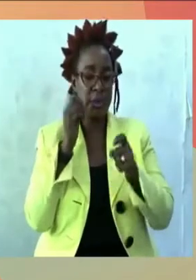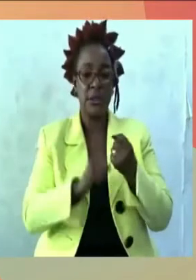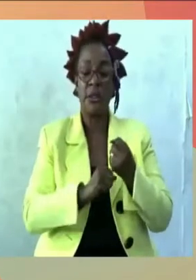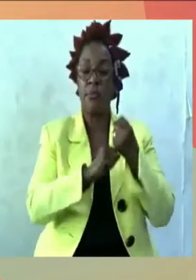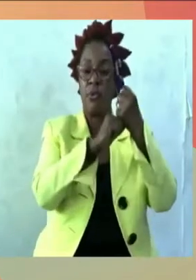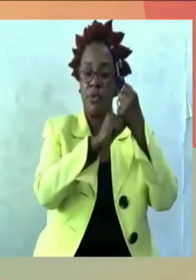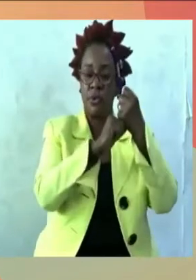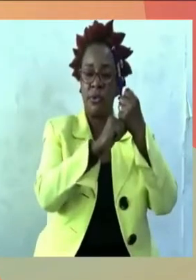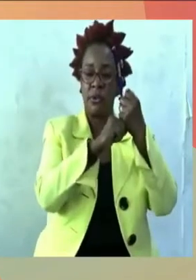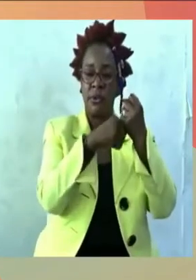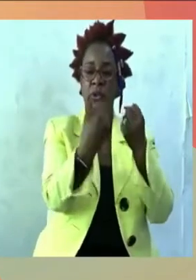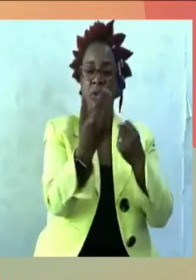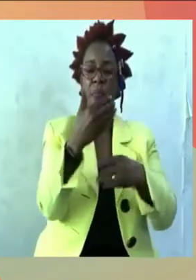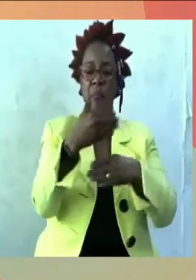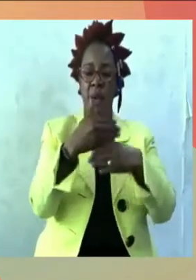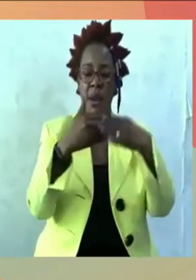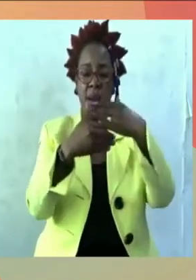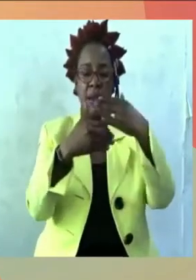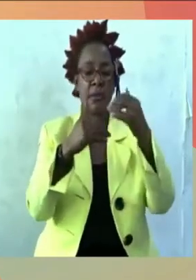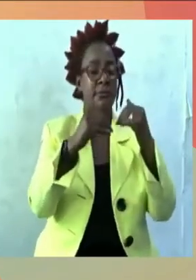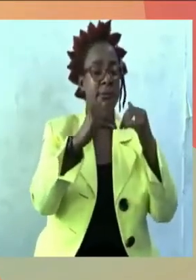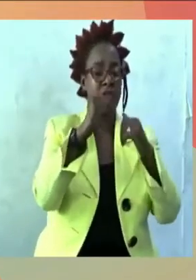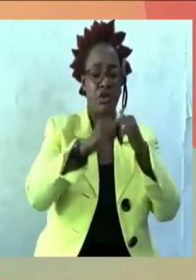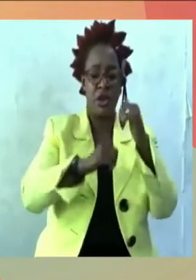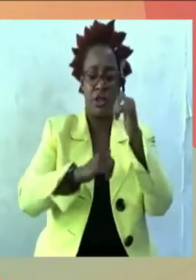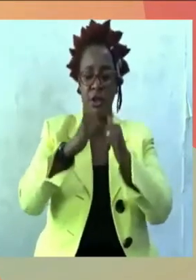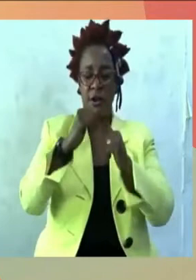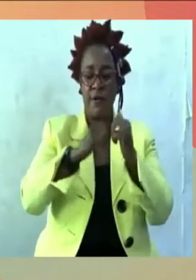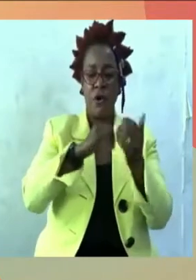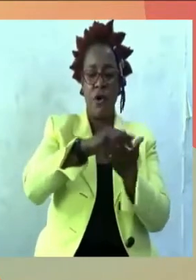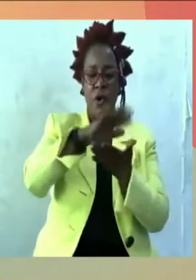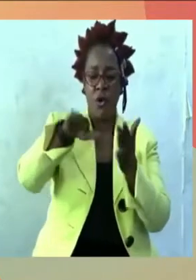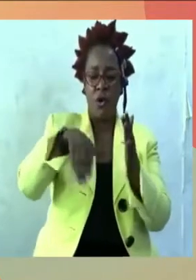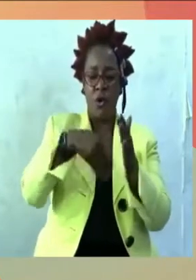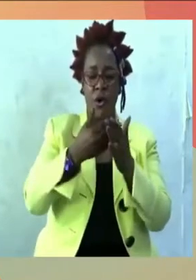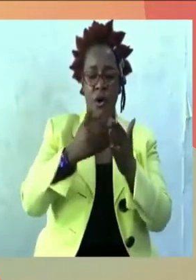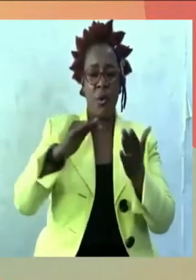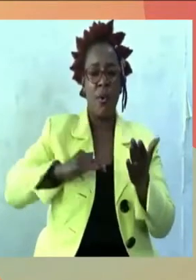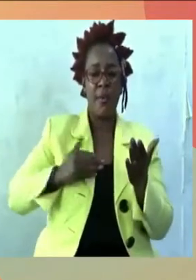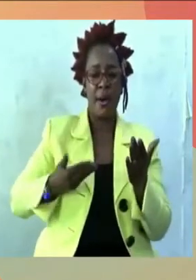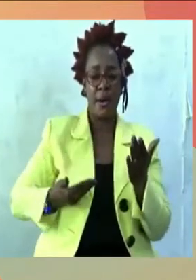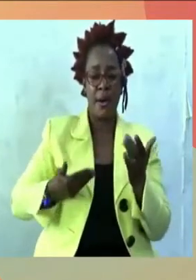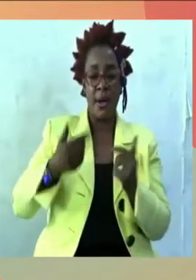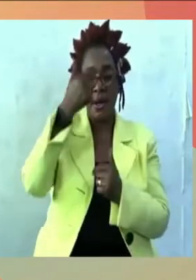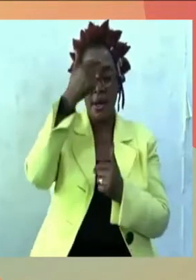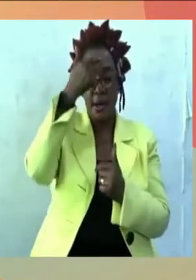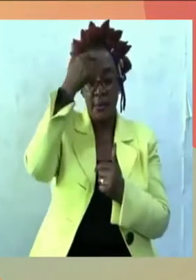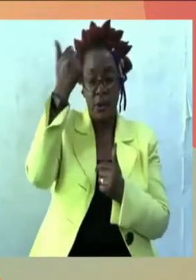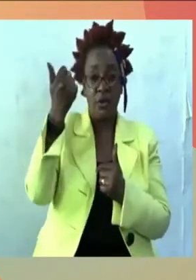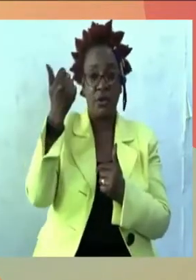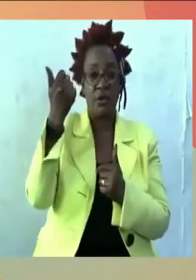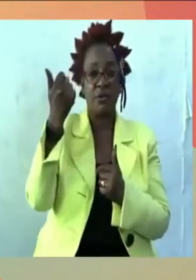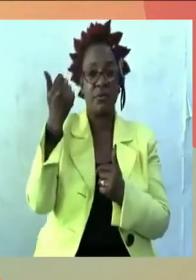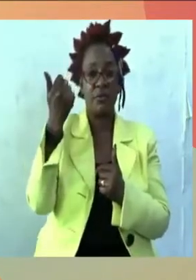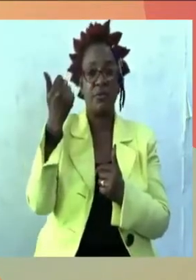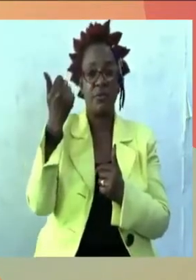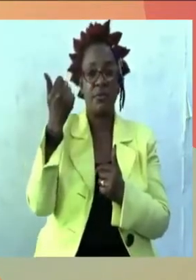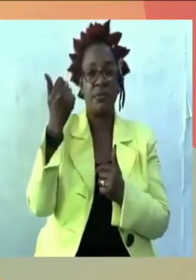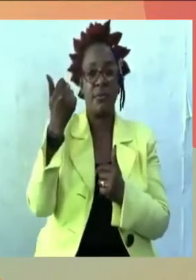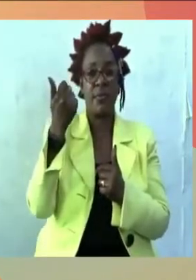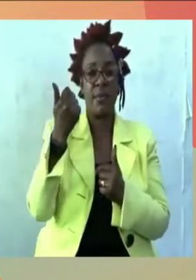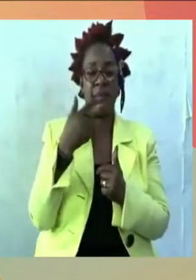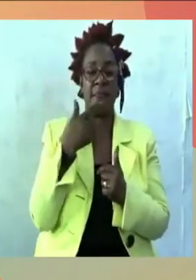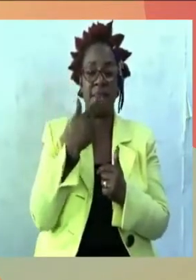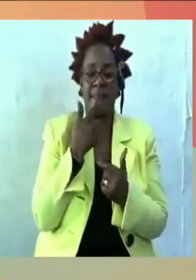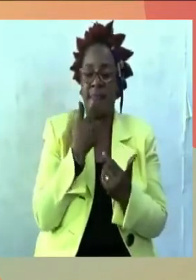a support structure for all women. Because someone in one of our sessions said that there is no country